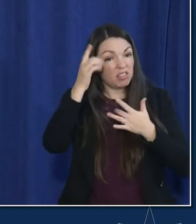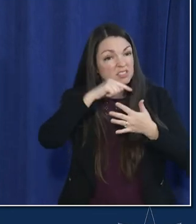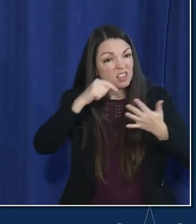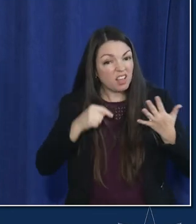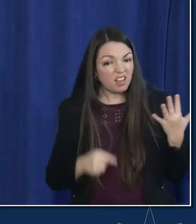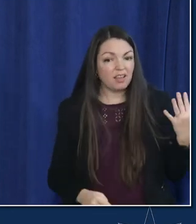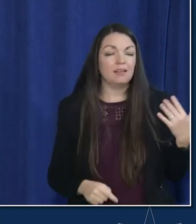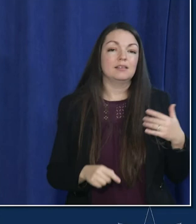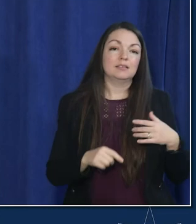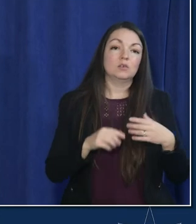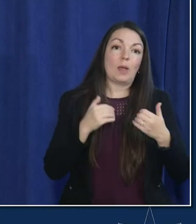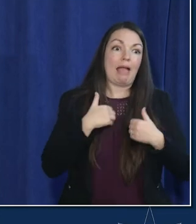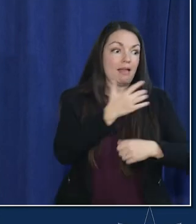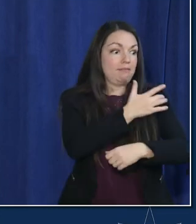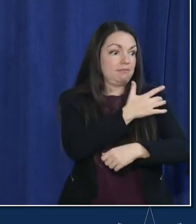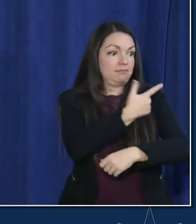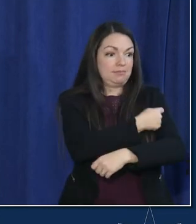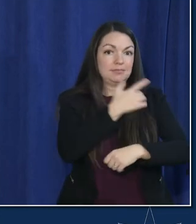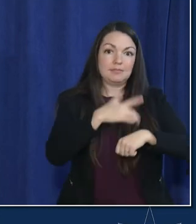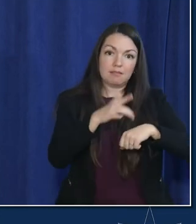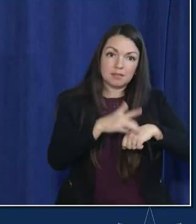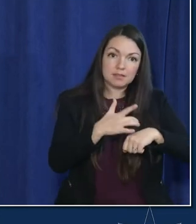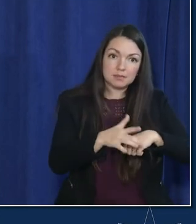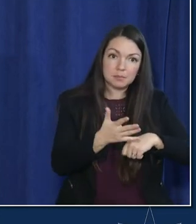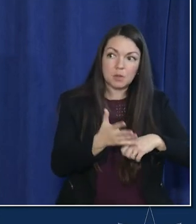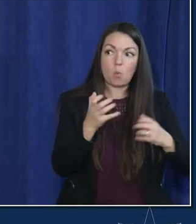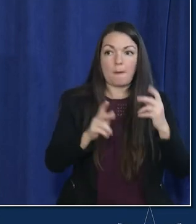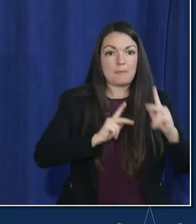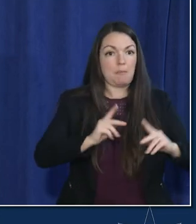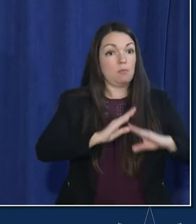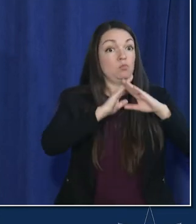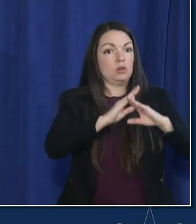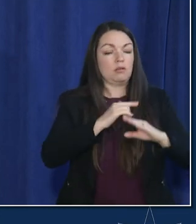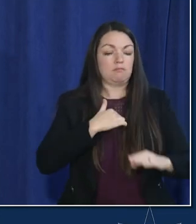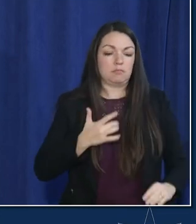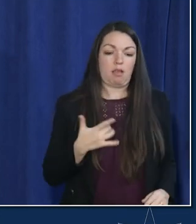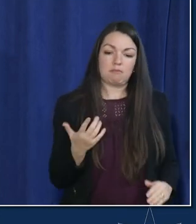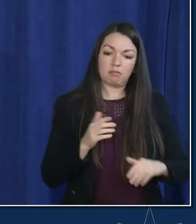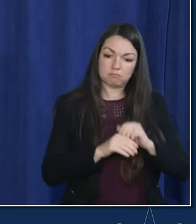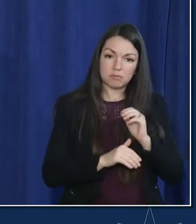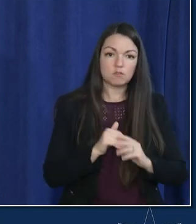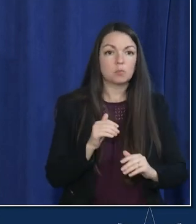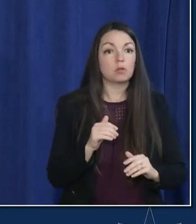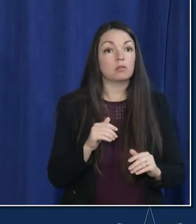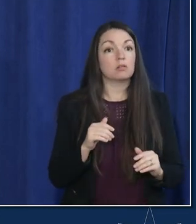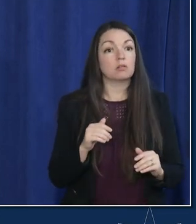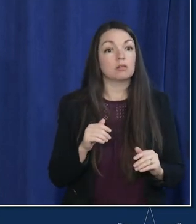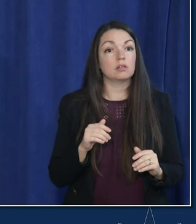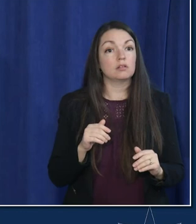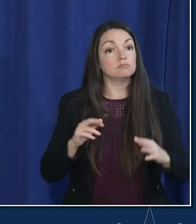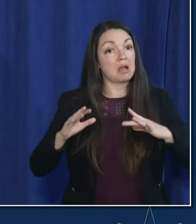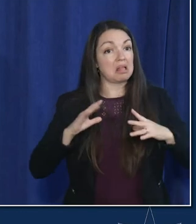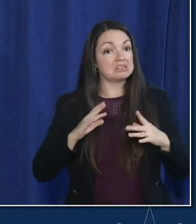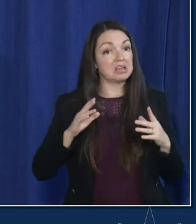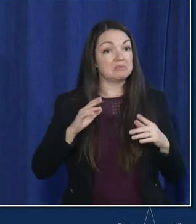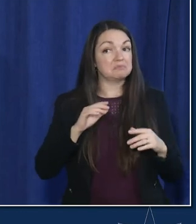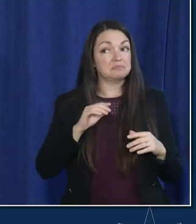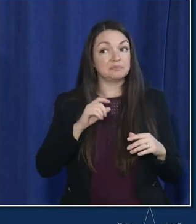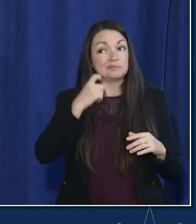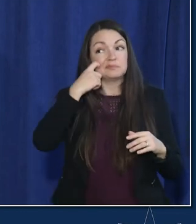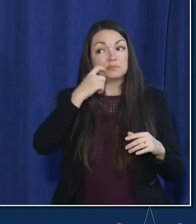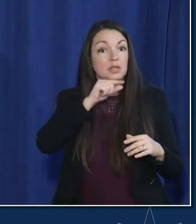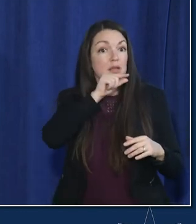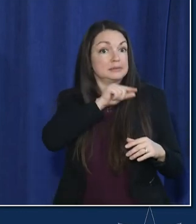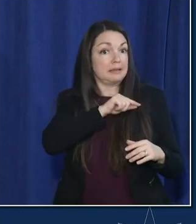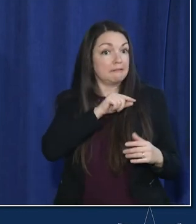and i want people to be as protected as possible i felt very comfortable gathering over you know the holidays and and really